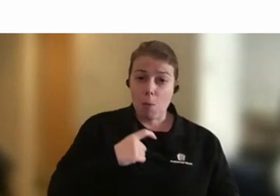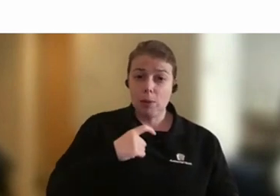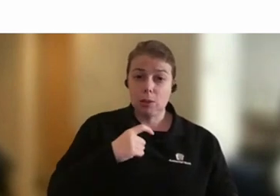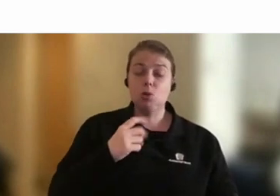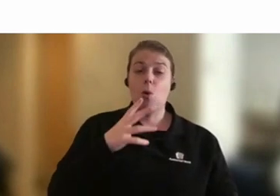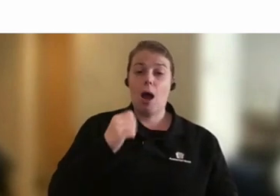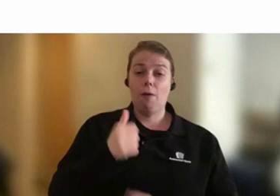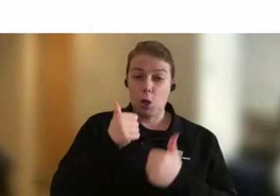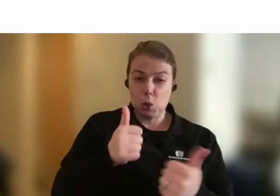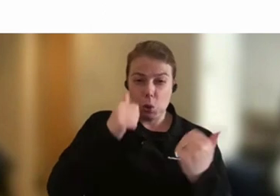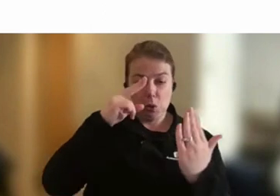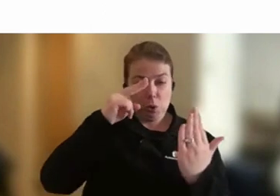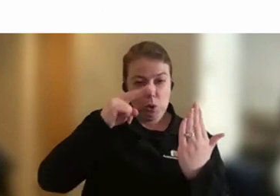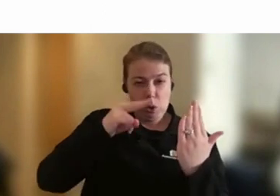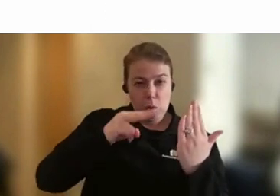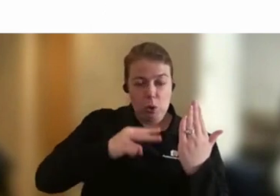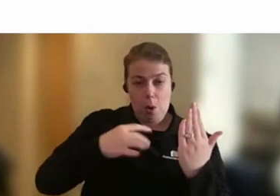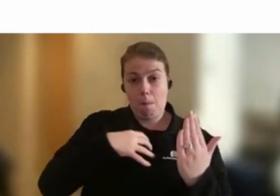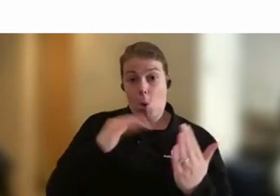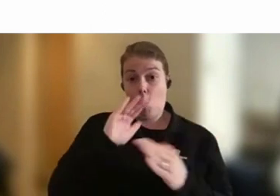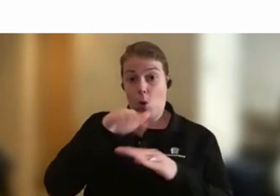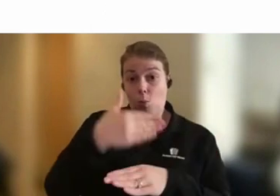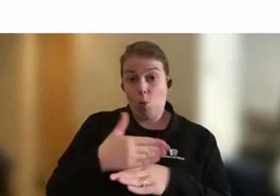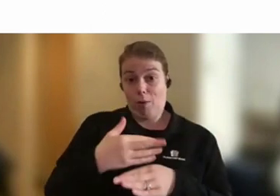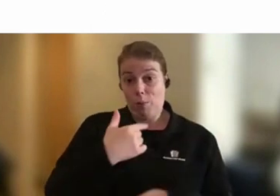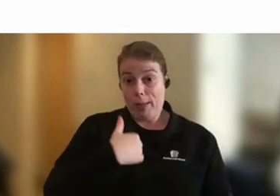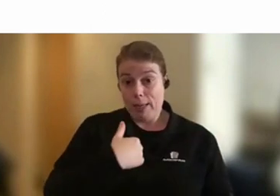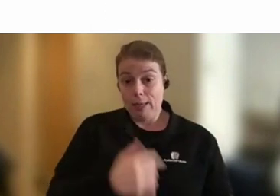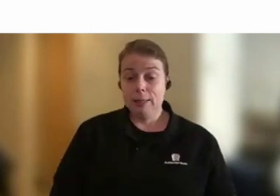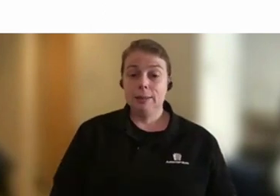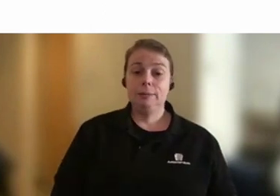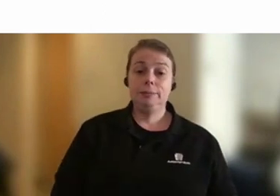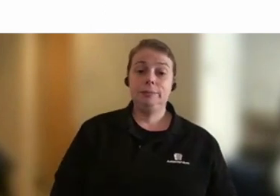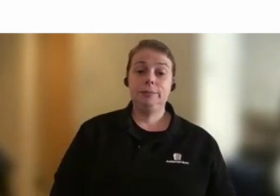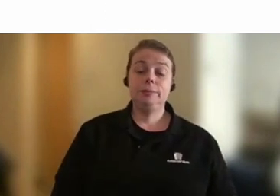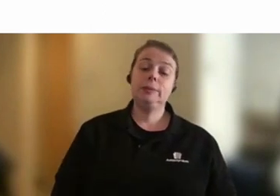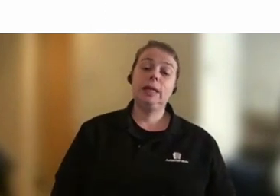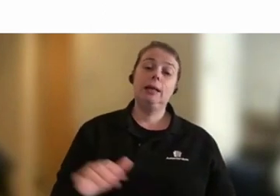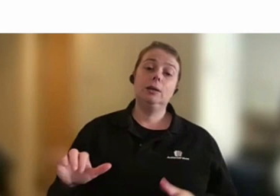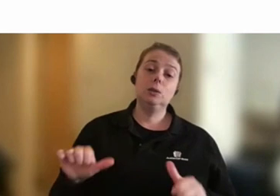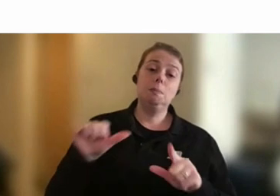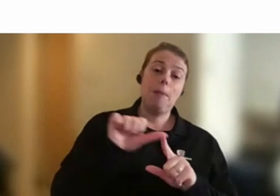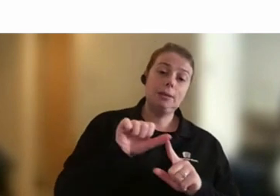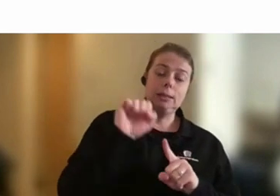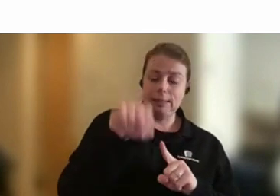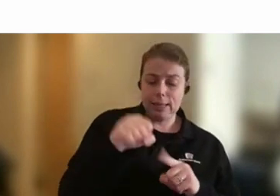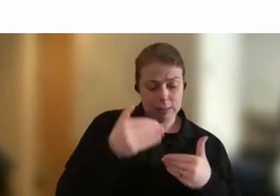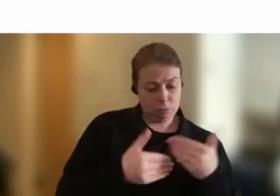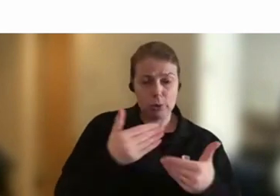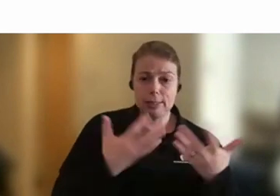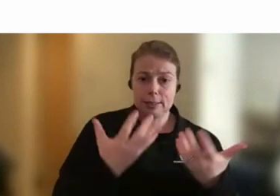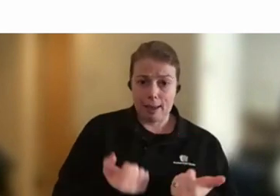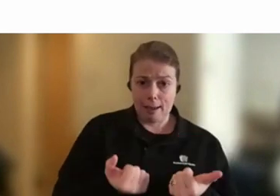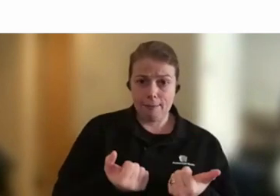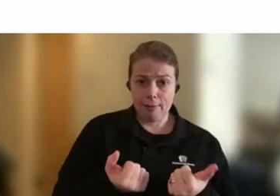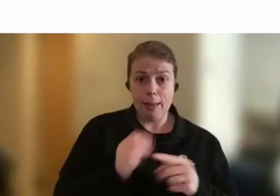at this. So more homework for me. And it goes back to that, you know, yes, we've got a process at the moment where it's a